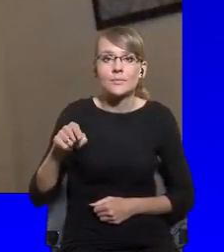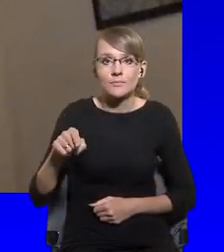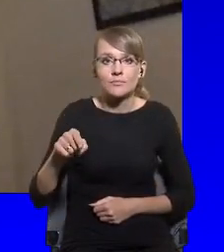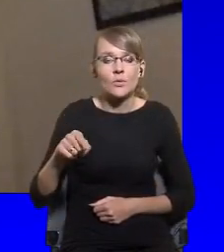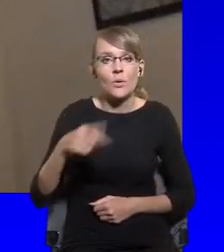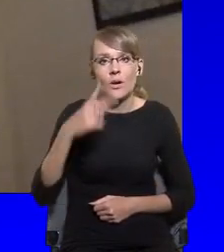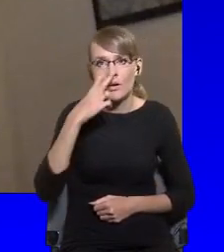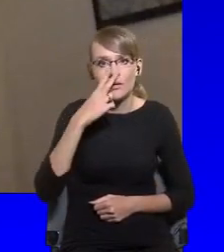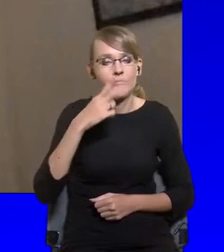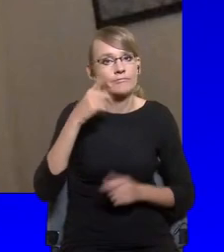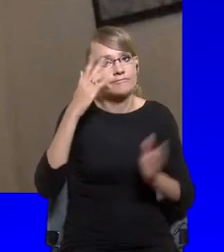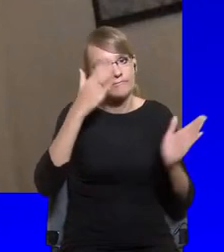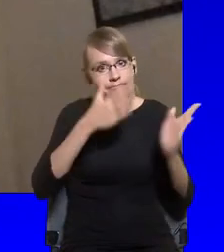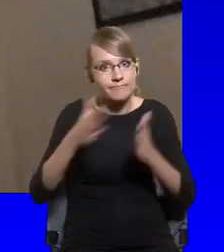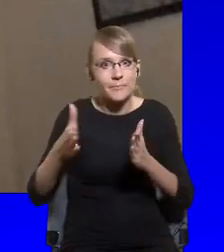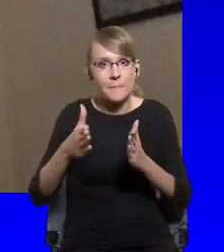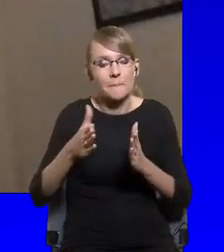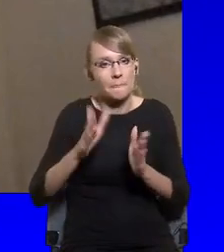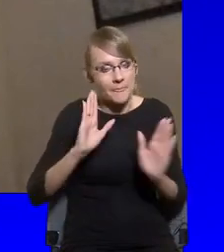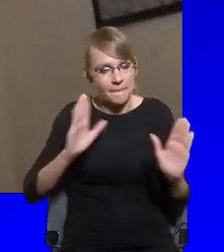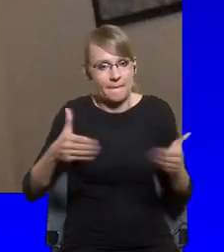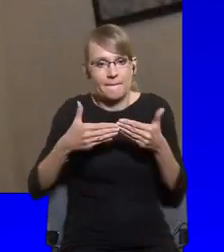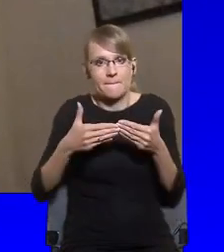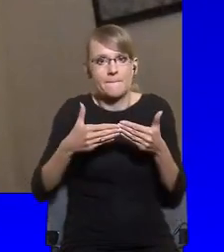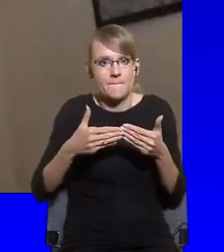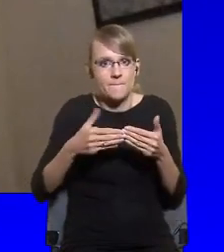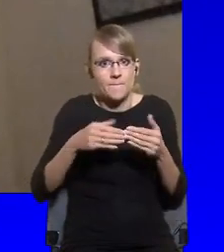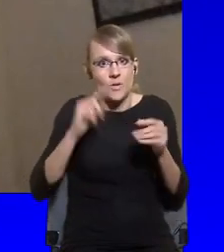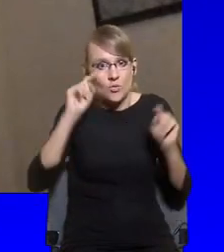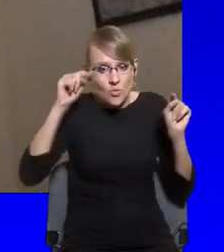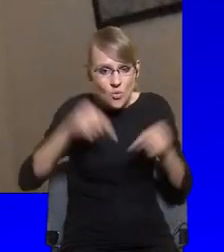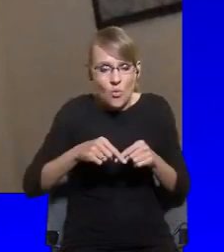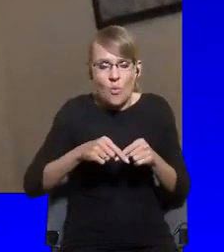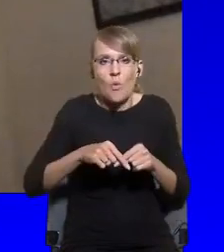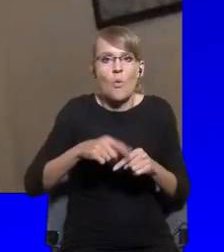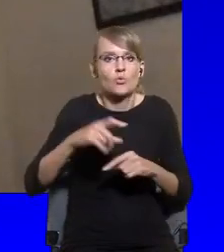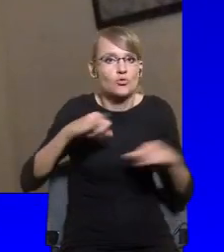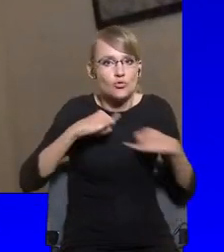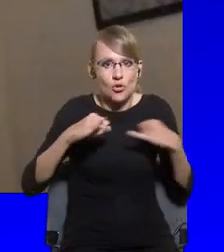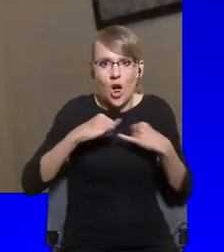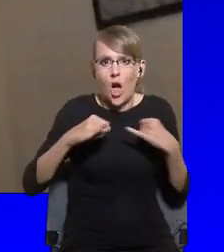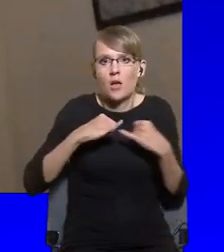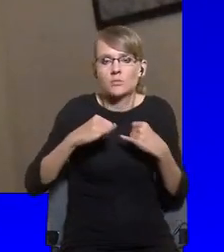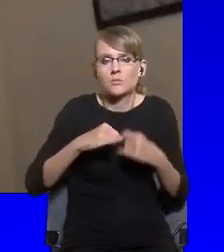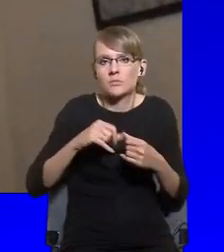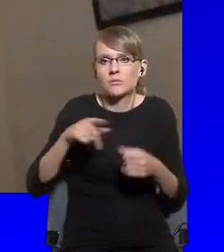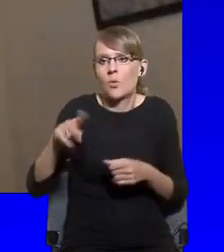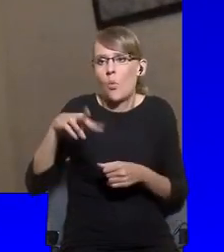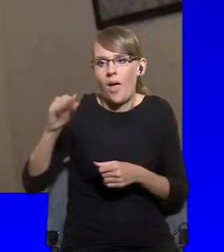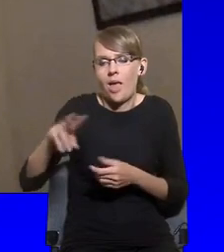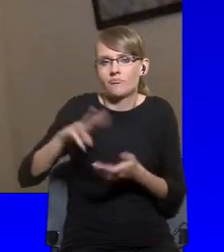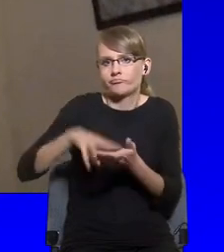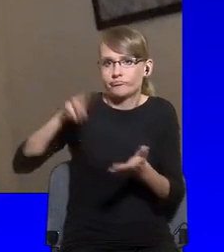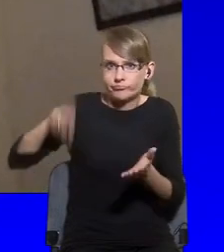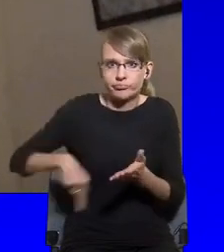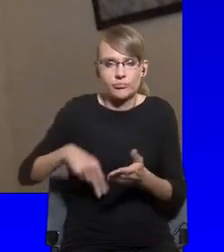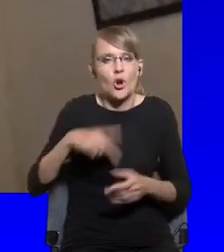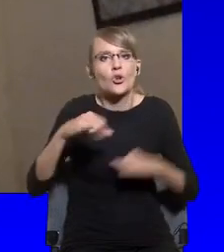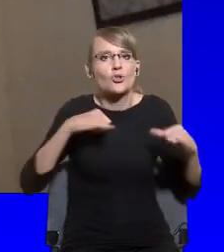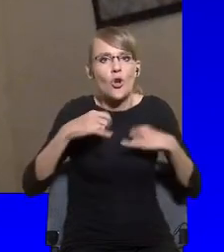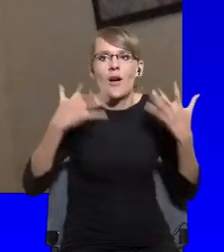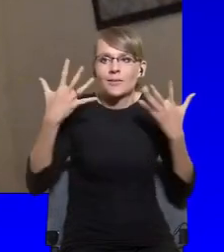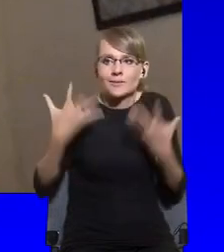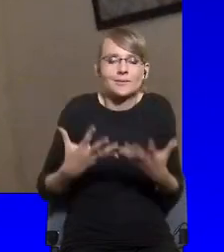the government to hide from the international comparisons to avoid comparison